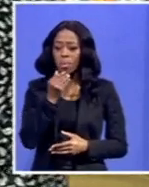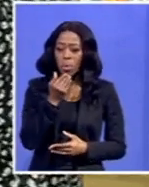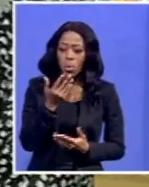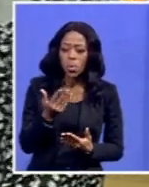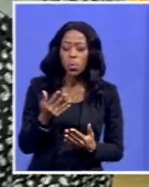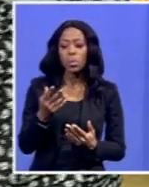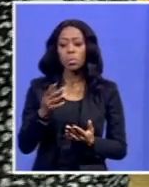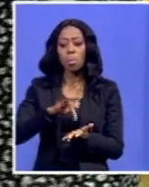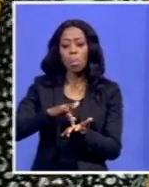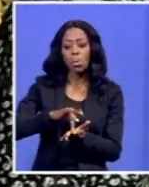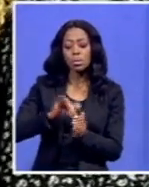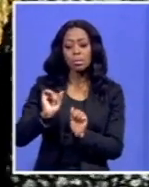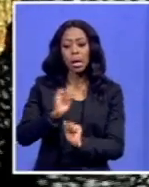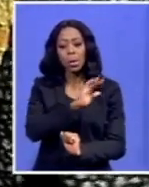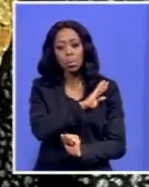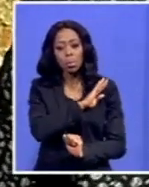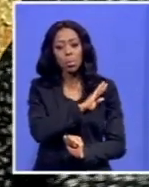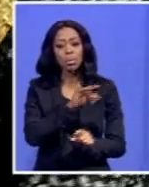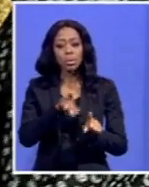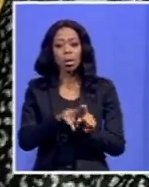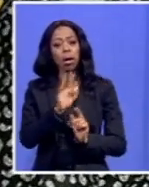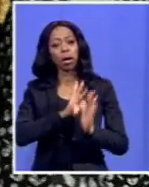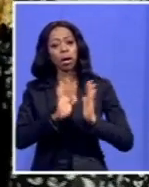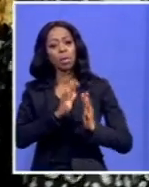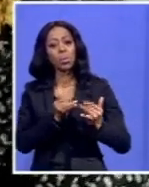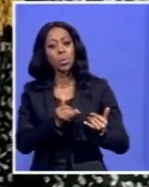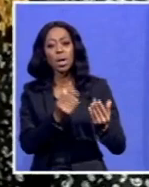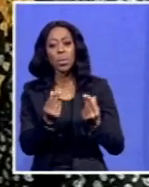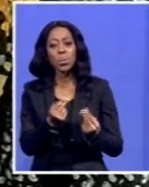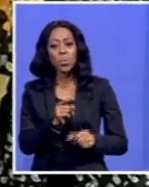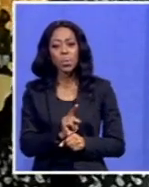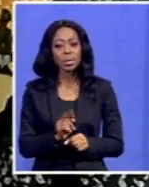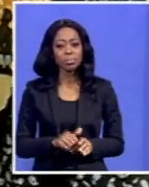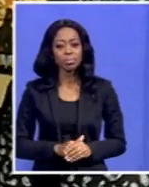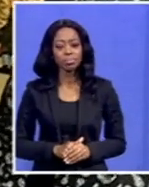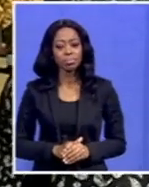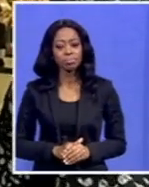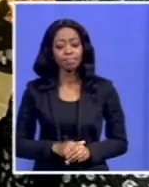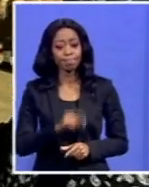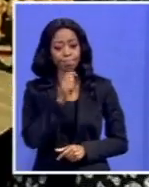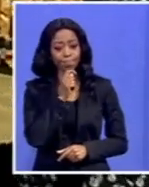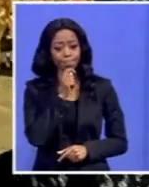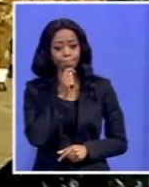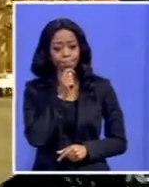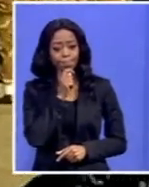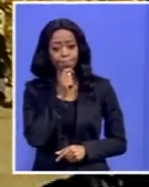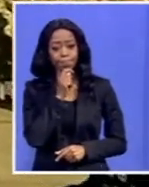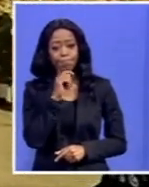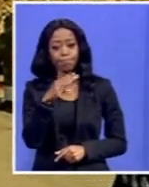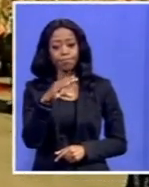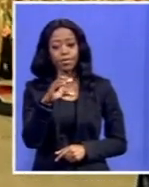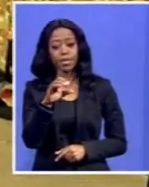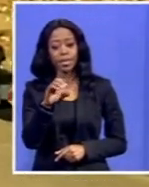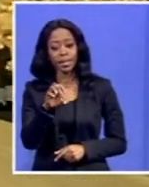also your rank and also just take us through about today's activities. Morning. I'm Colonel Sabata